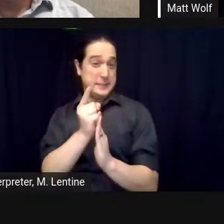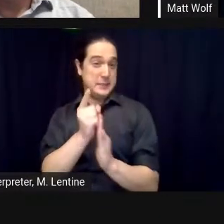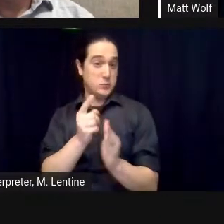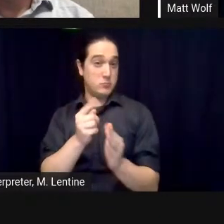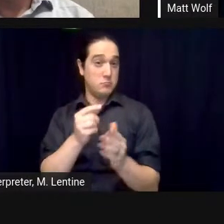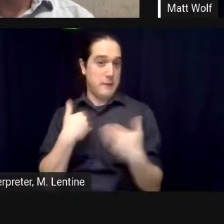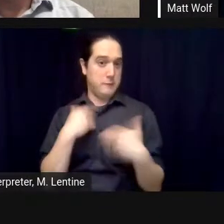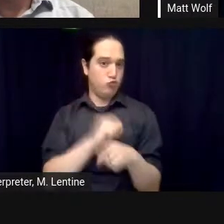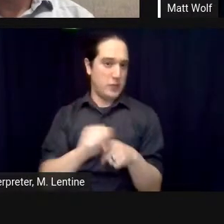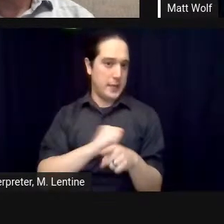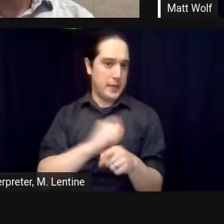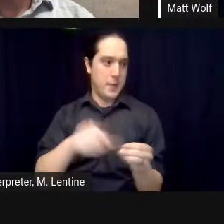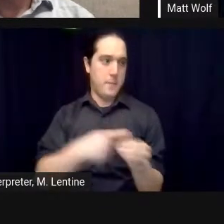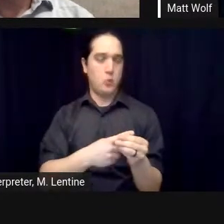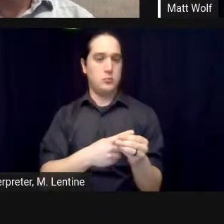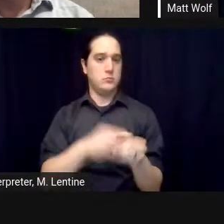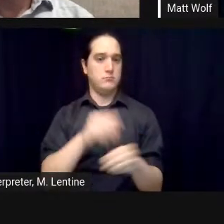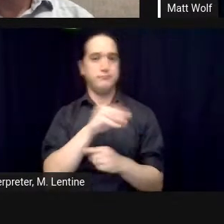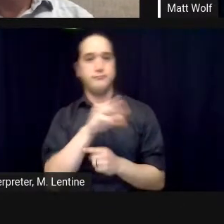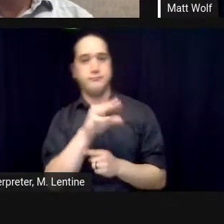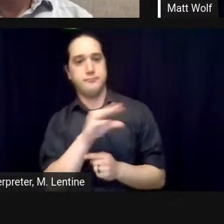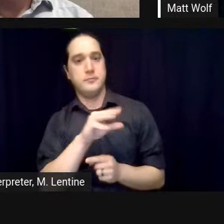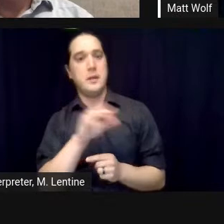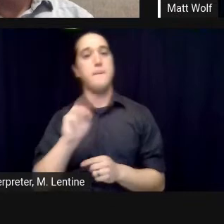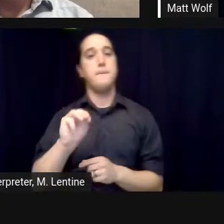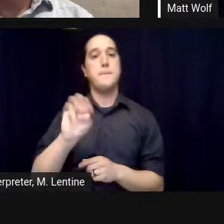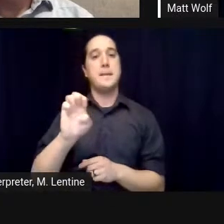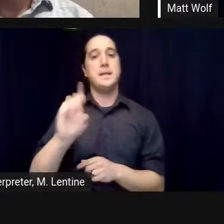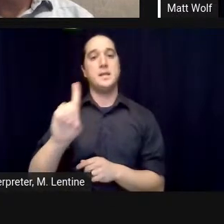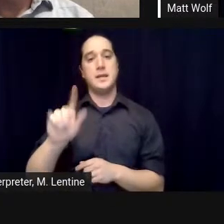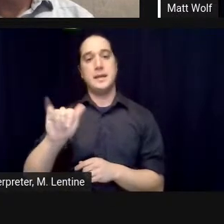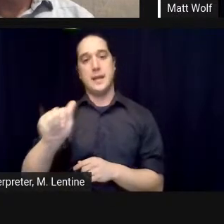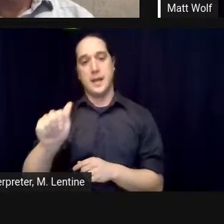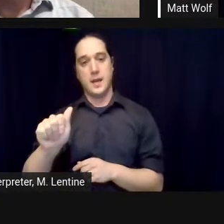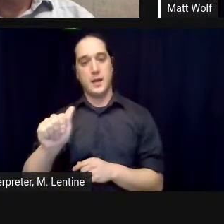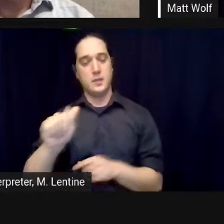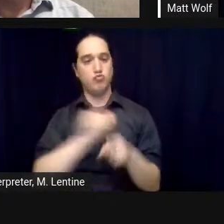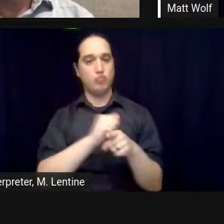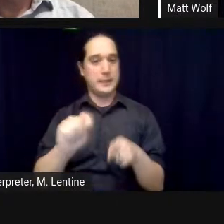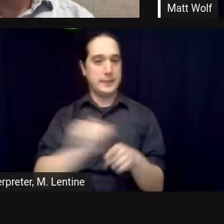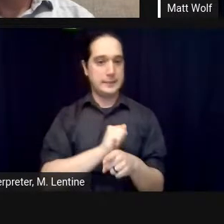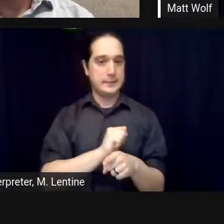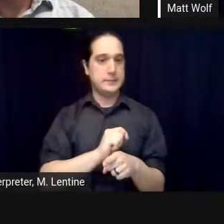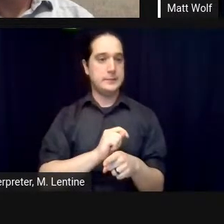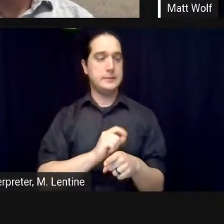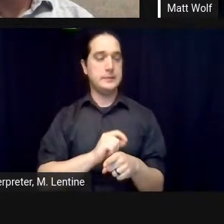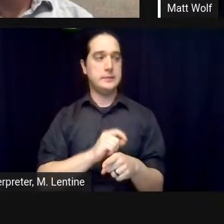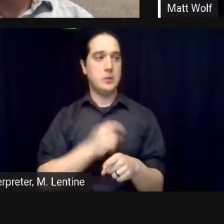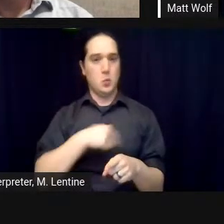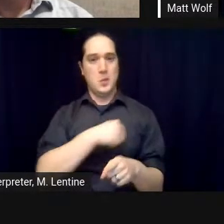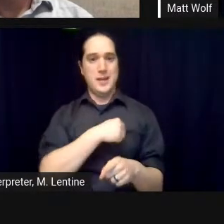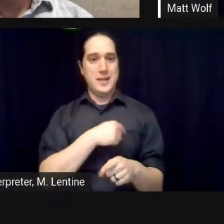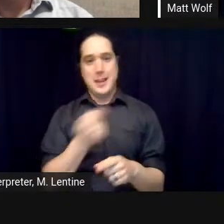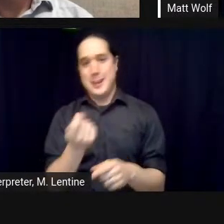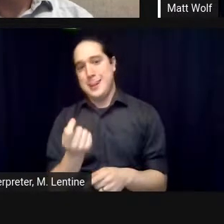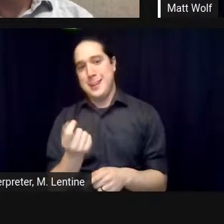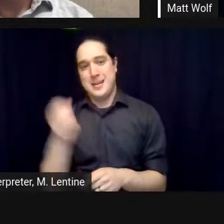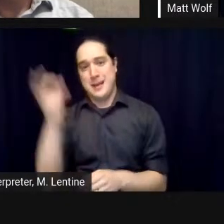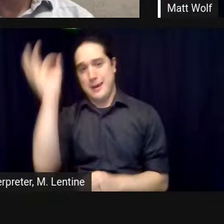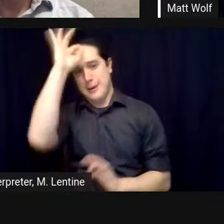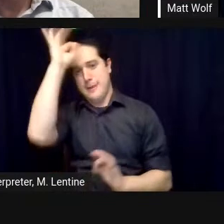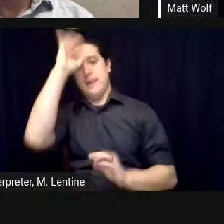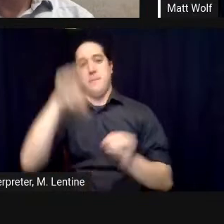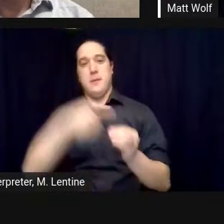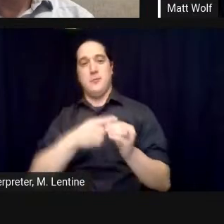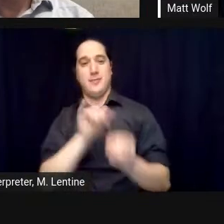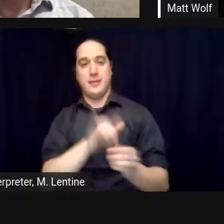with you know mainline tv and you know reel back before you know before all of the